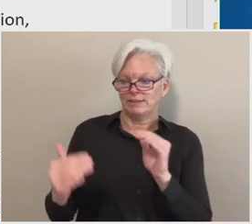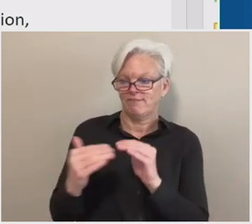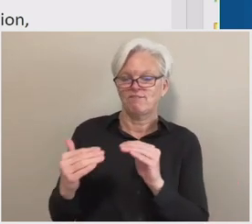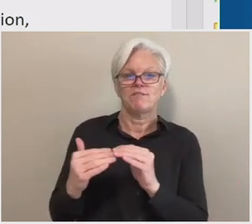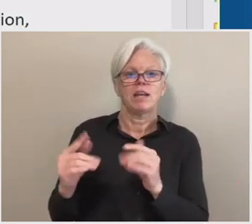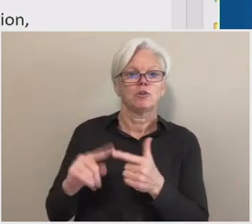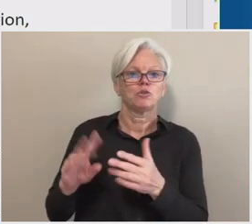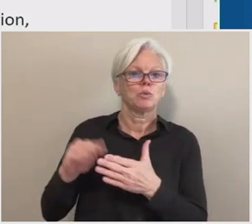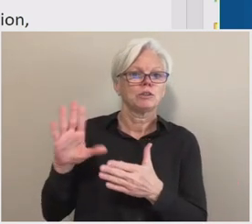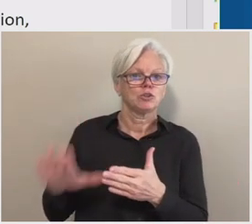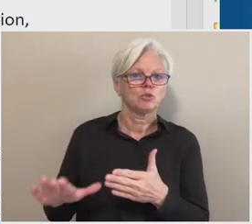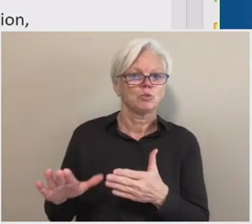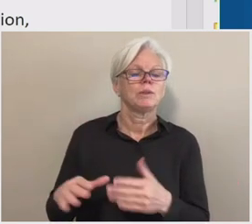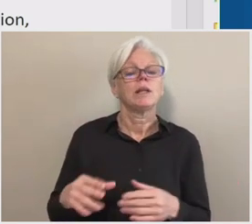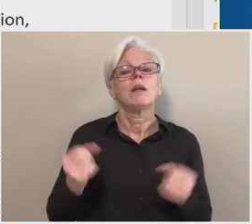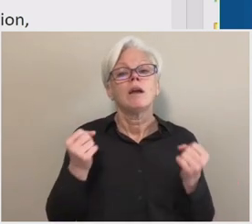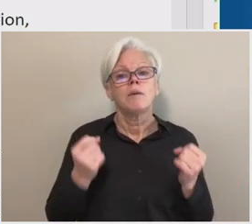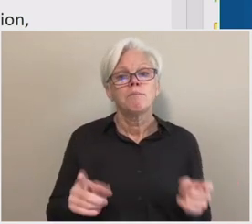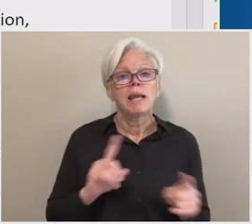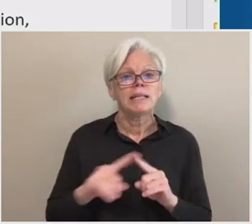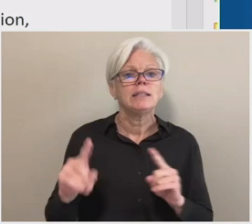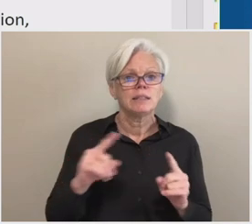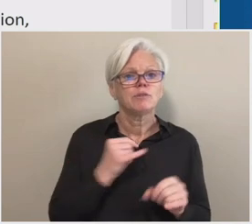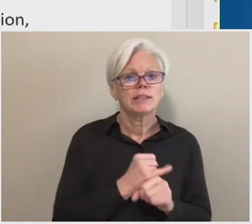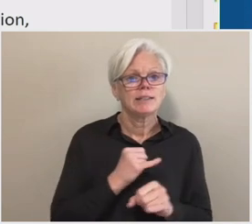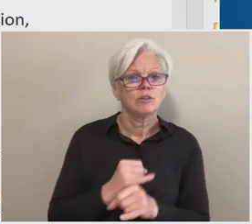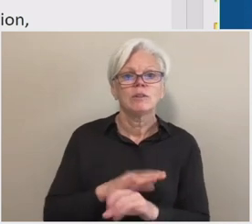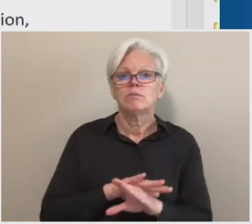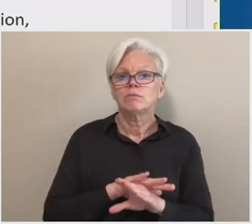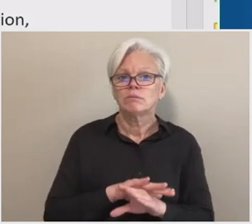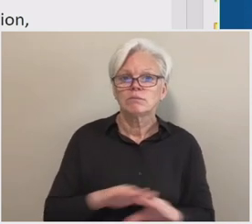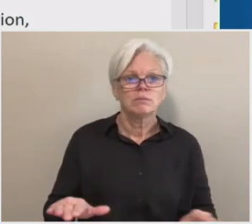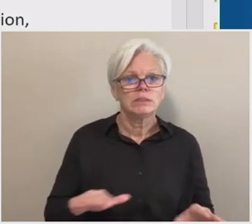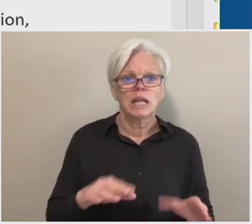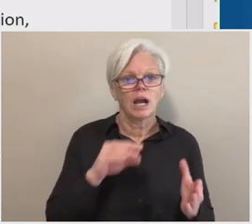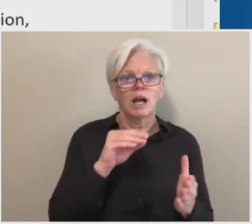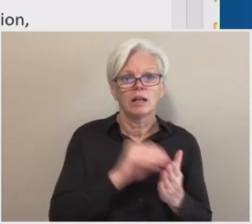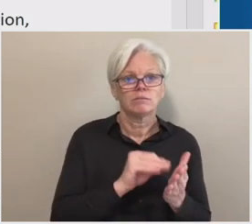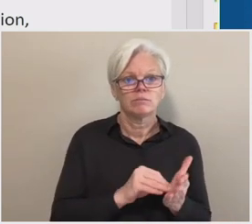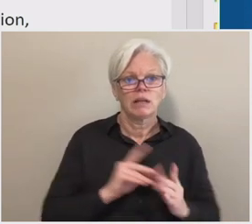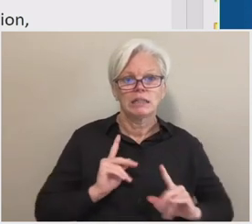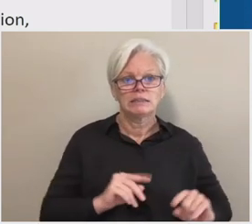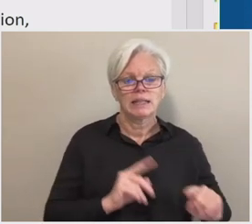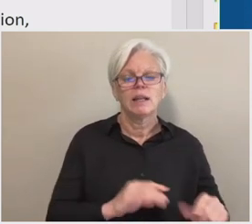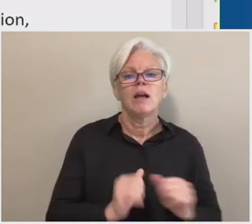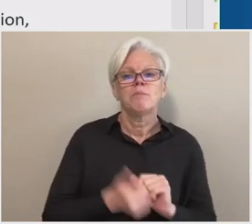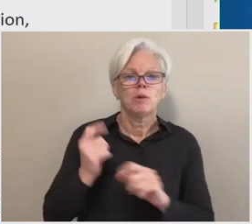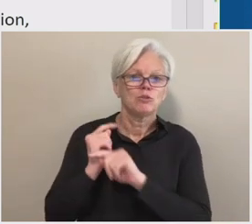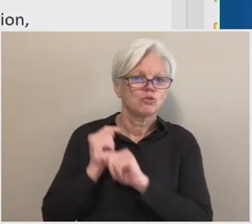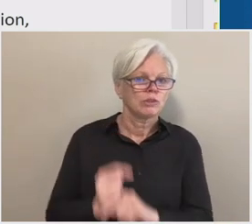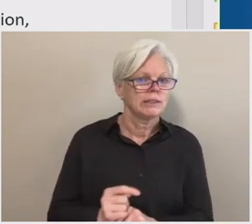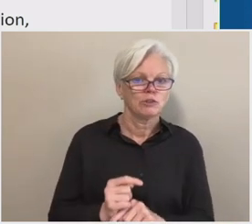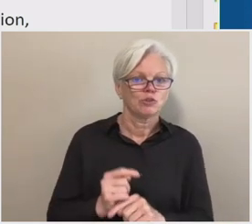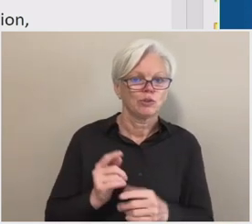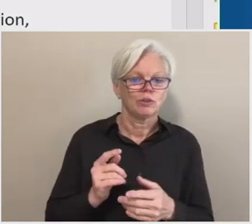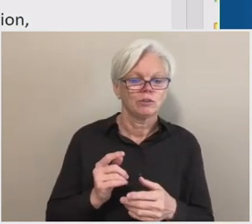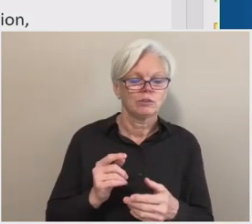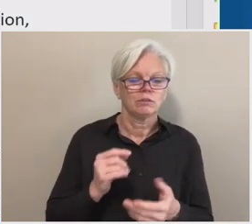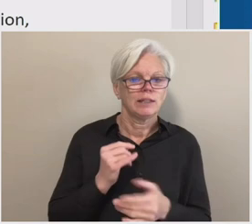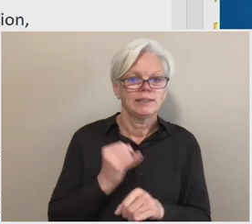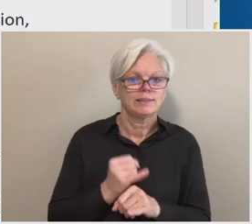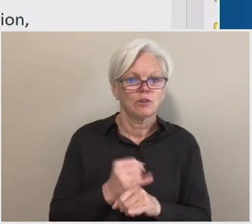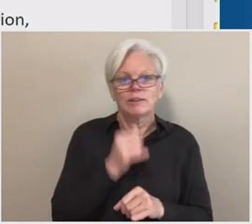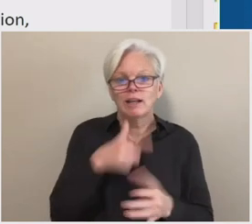many institutions, as Joe just mentioned, are not attendance taking. And in fact, most traditional institutions are not uh, required to take